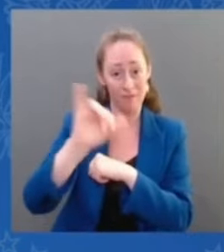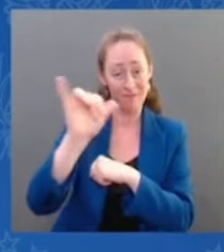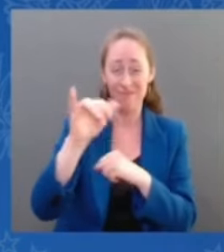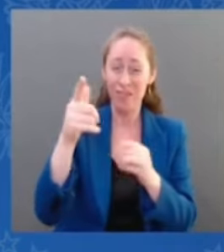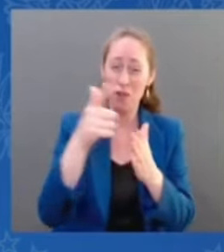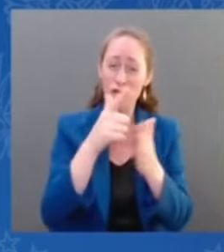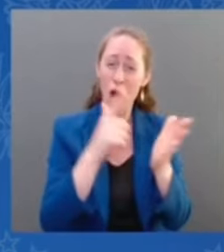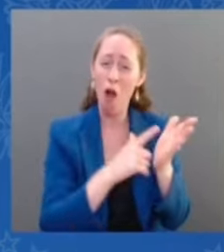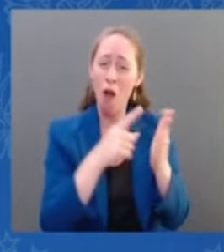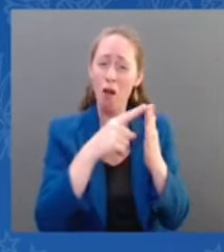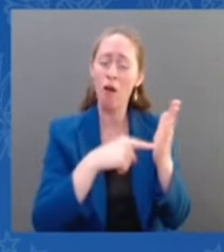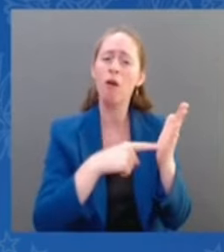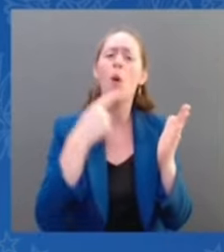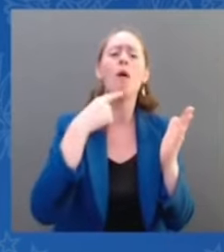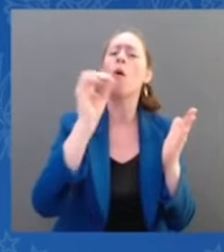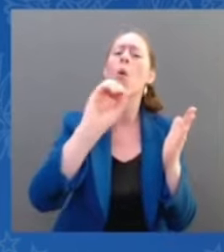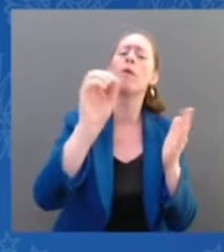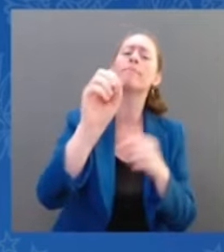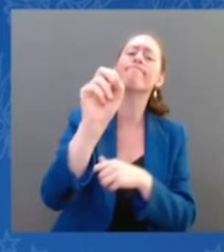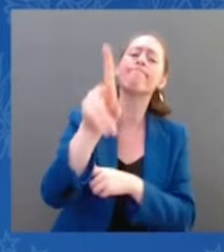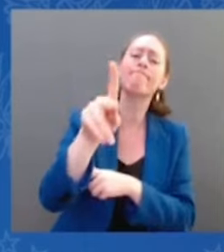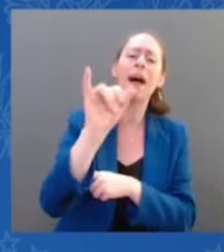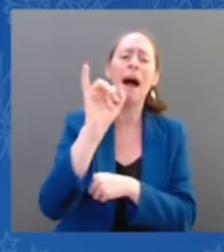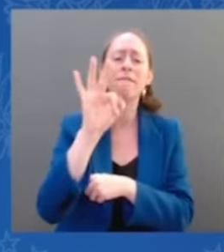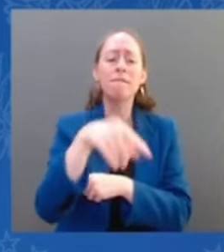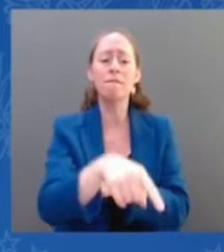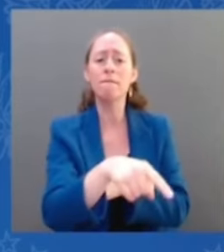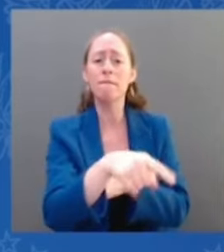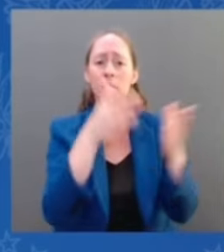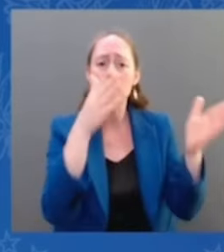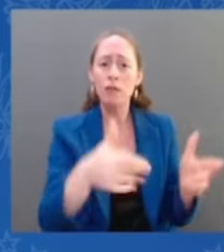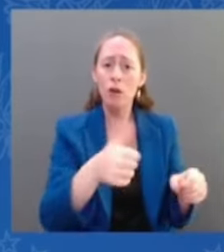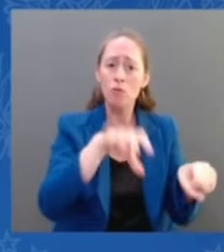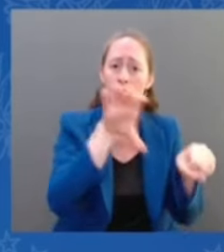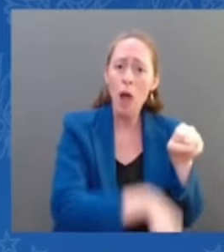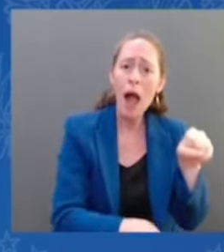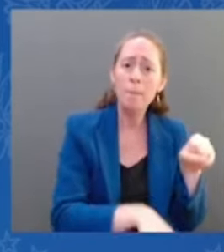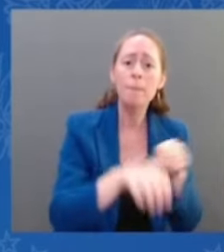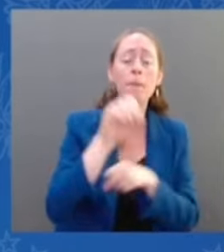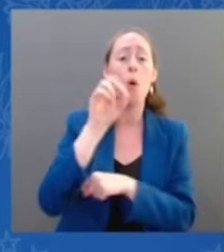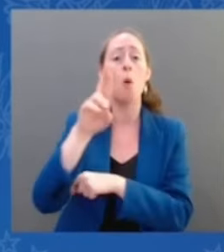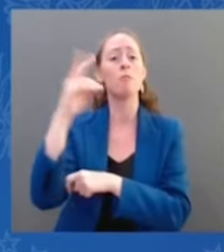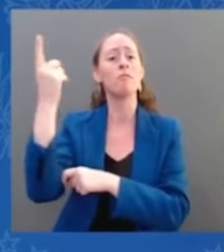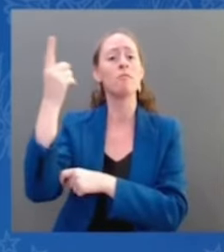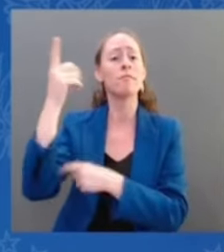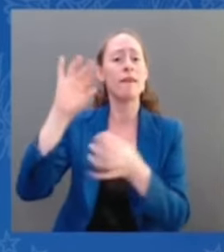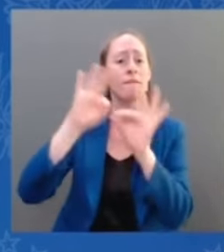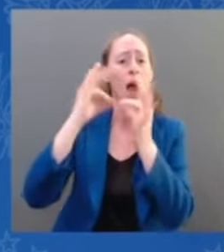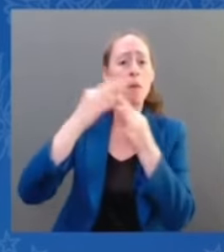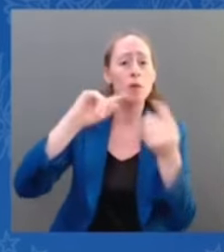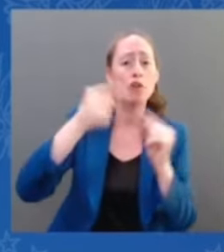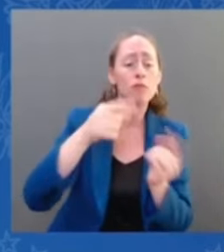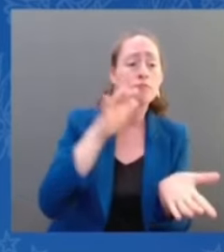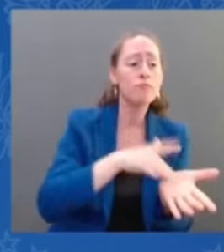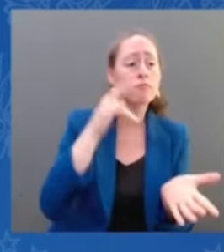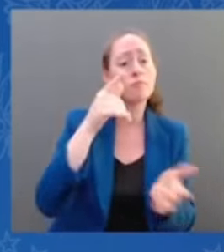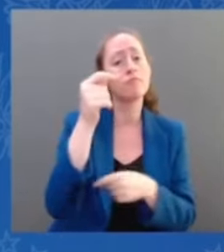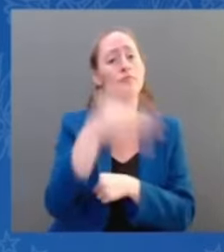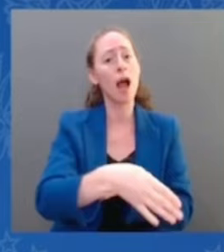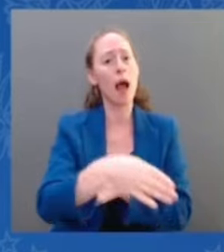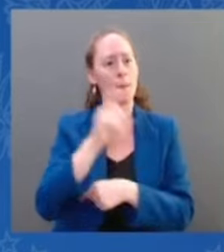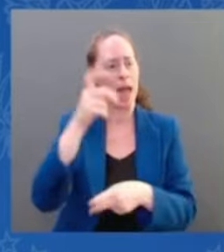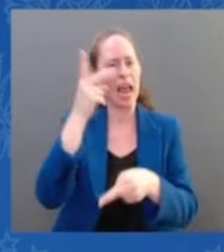incest. This isn't some imagined horror. It's already happening. Just last week, was reported